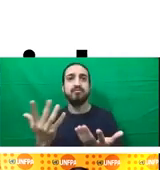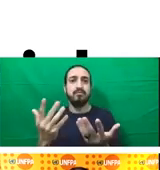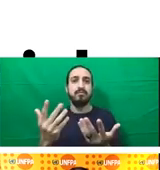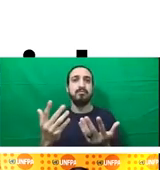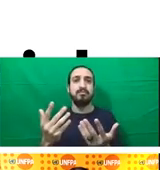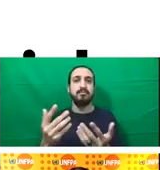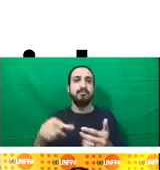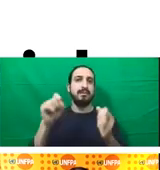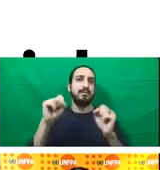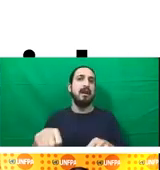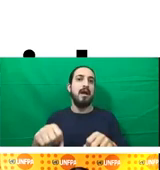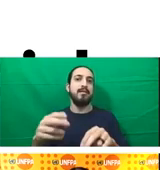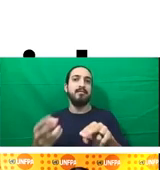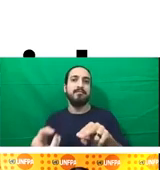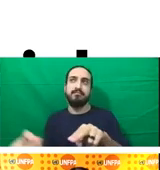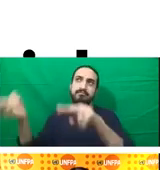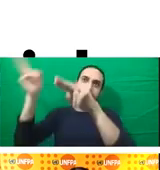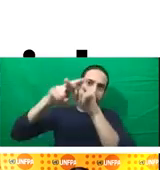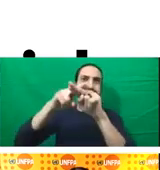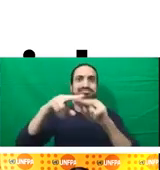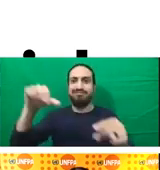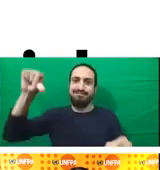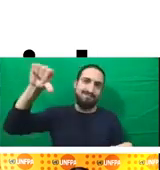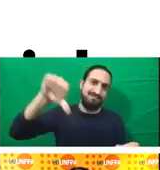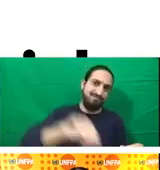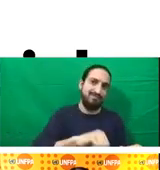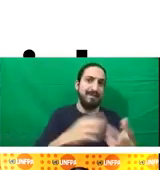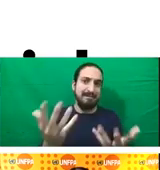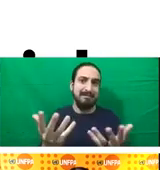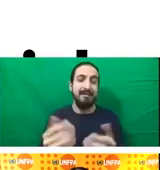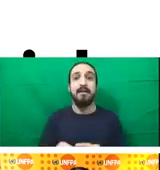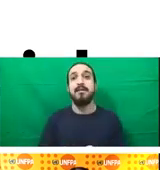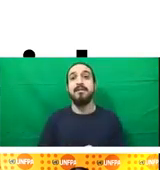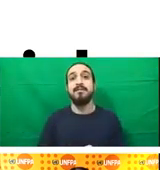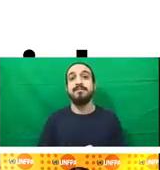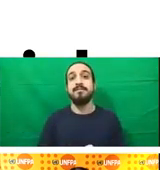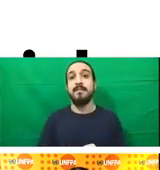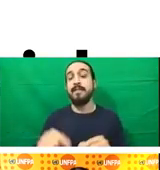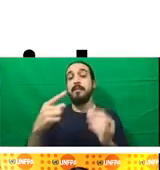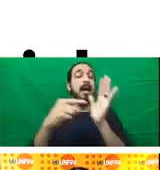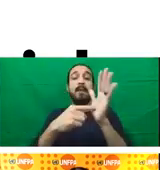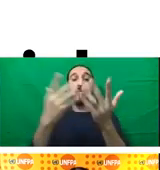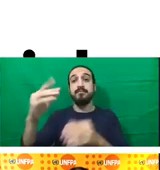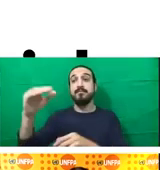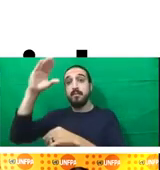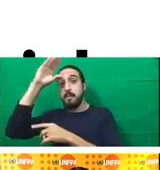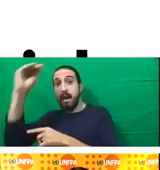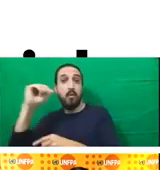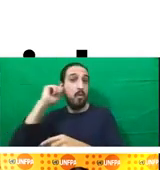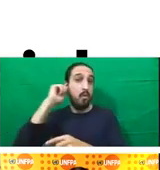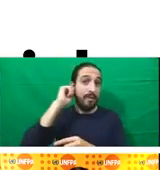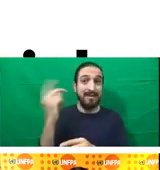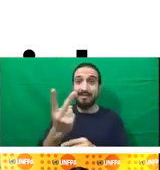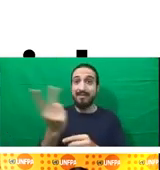living with disabilities are at a heightened risk of sexual violence and unplanned pregnancies and also face difficulties in